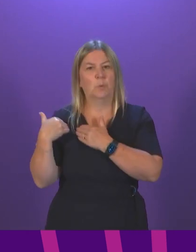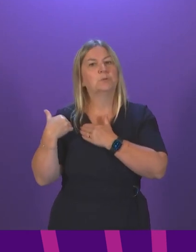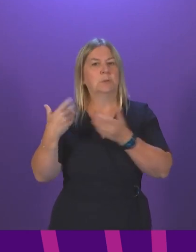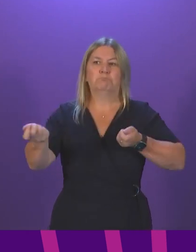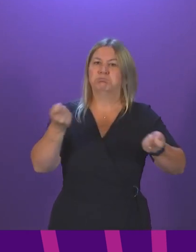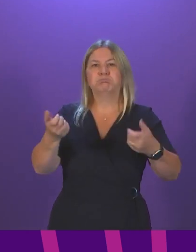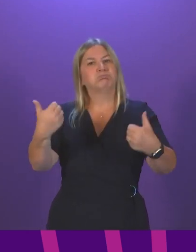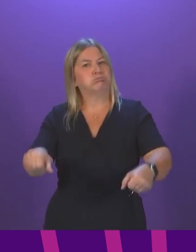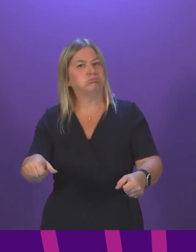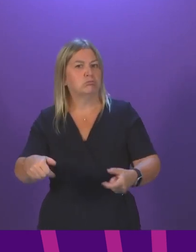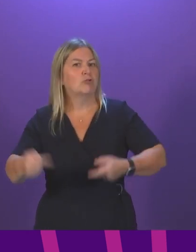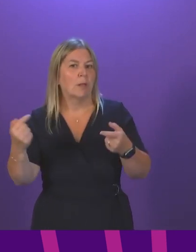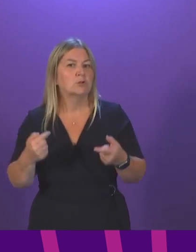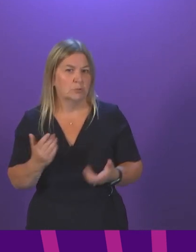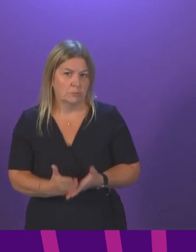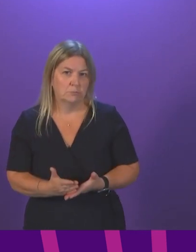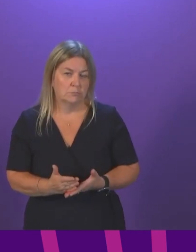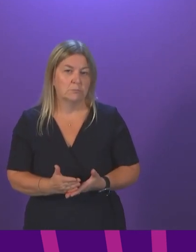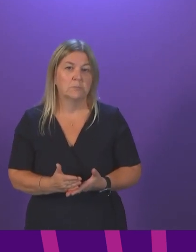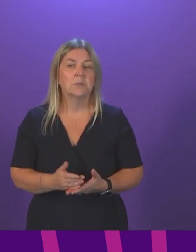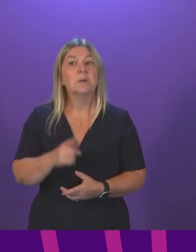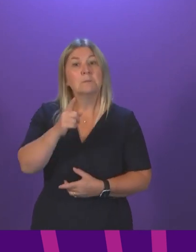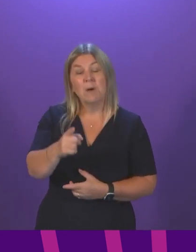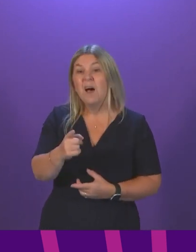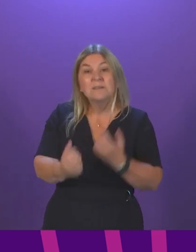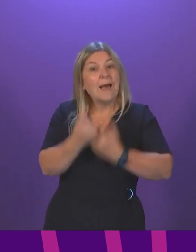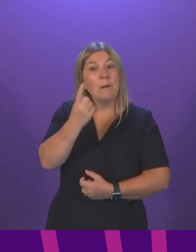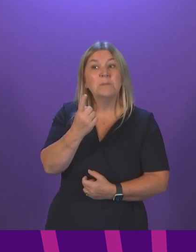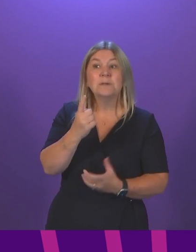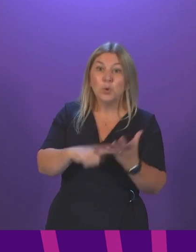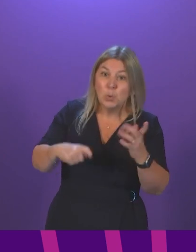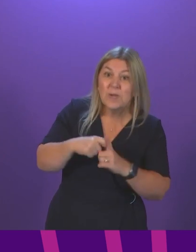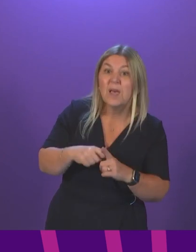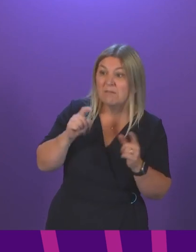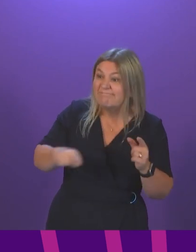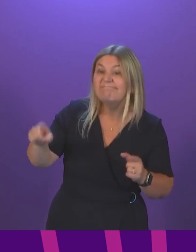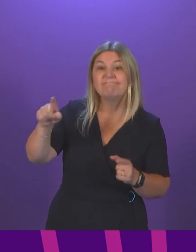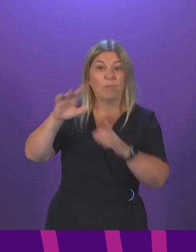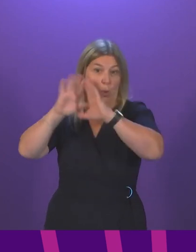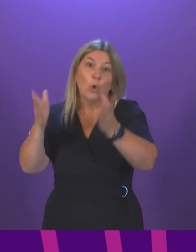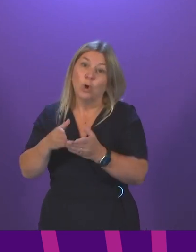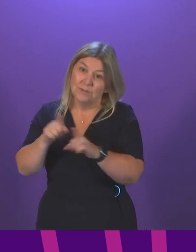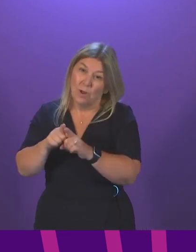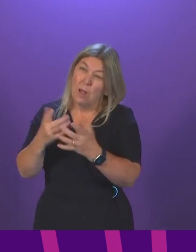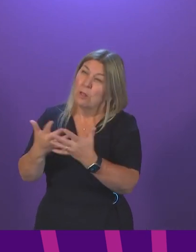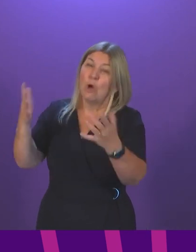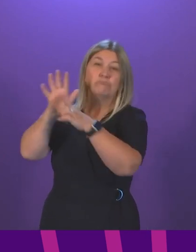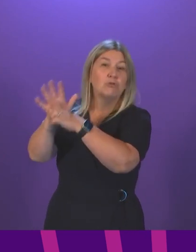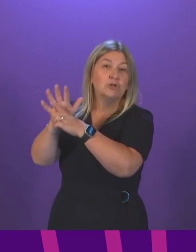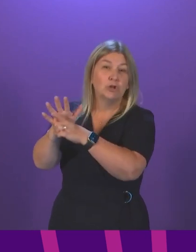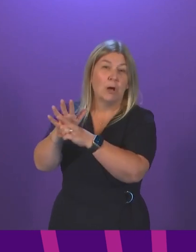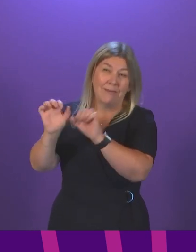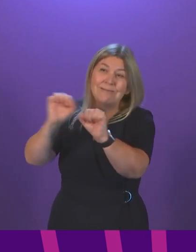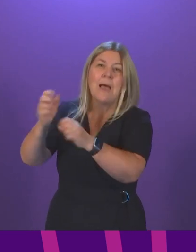obviously, but these are challenges mirrored in health services across the UK and indeed many parts of the world because of the realities